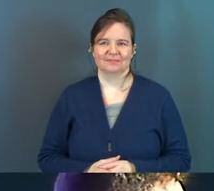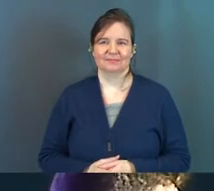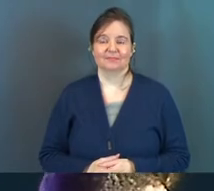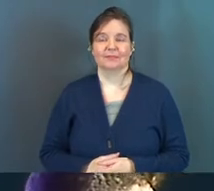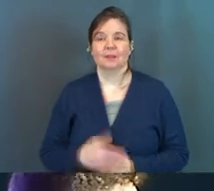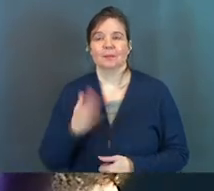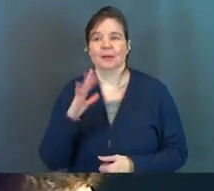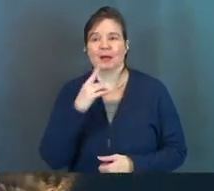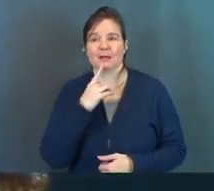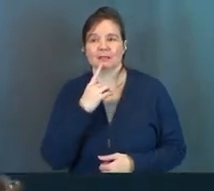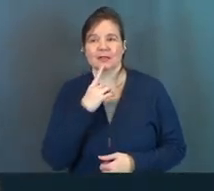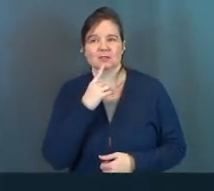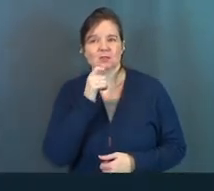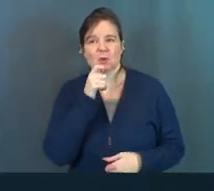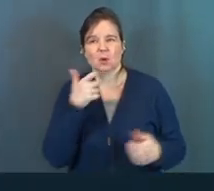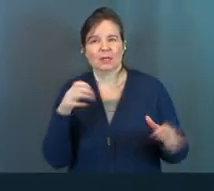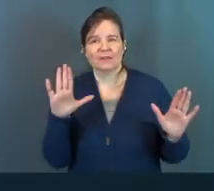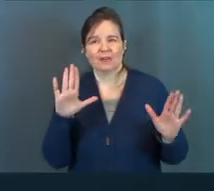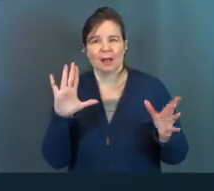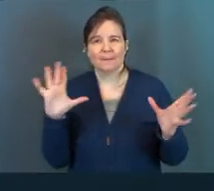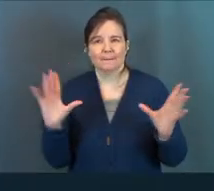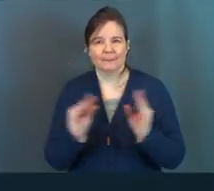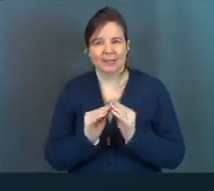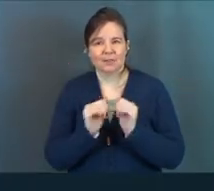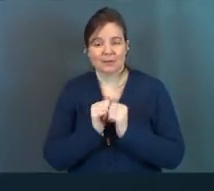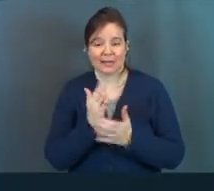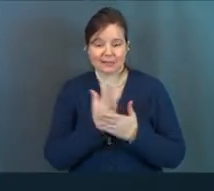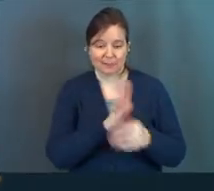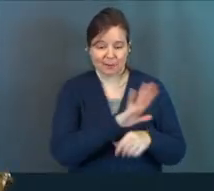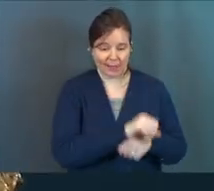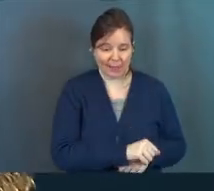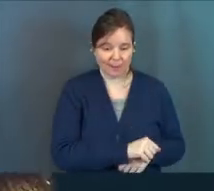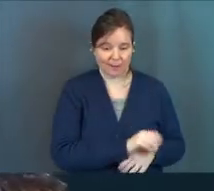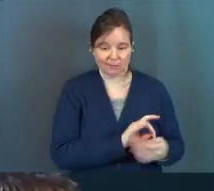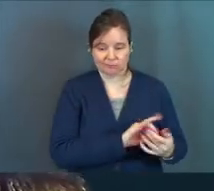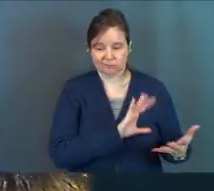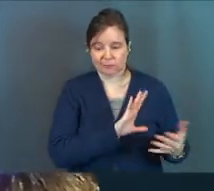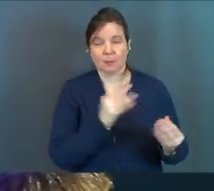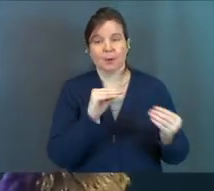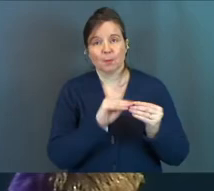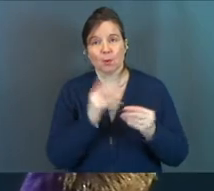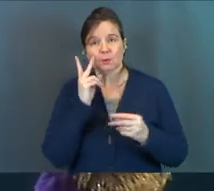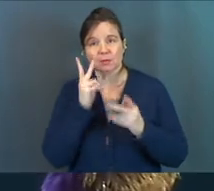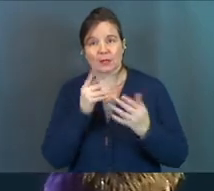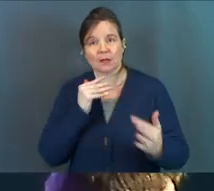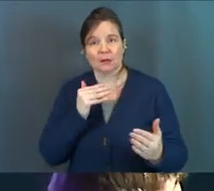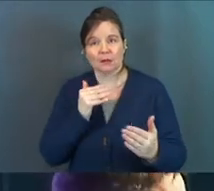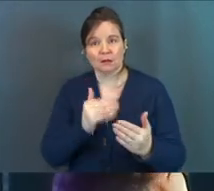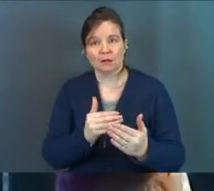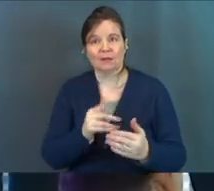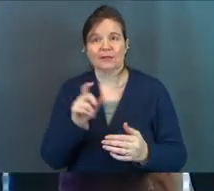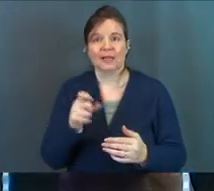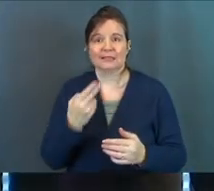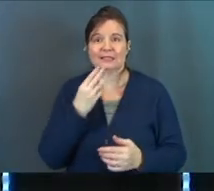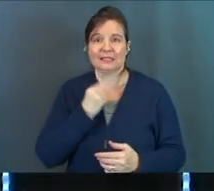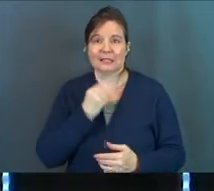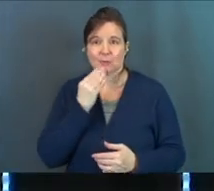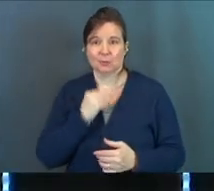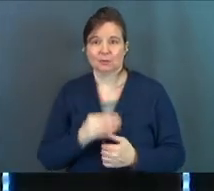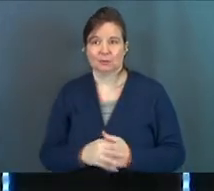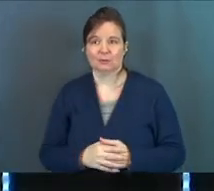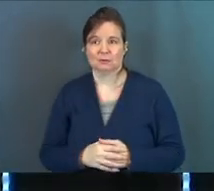But God says, don't give up meeting together like some are in the habit of doing. But all the more as you see the day approaching. That's in Hebrews.